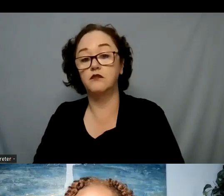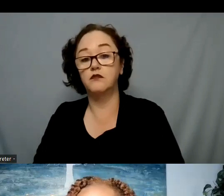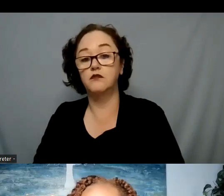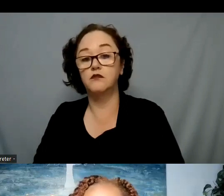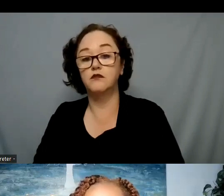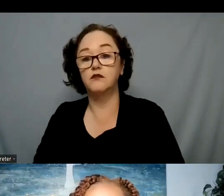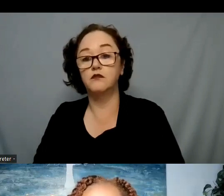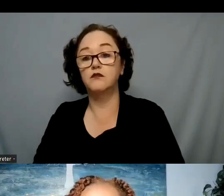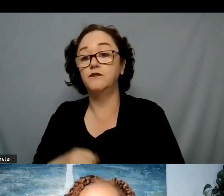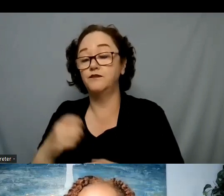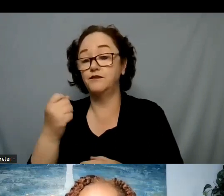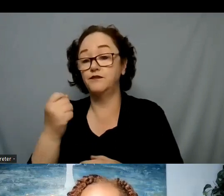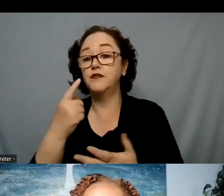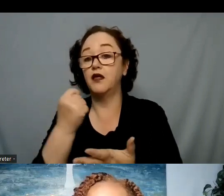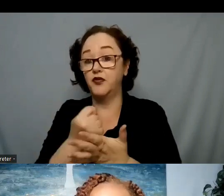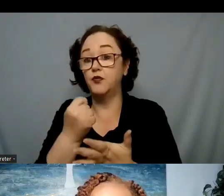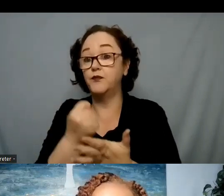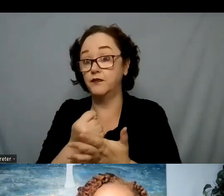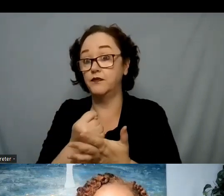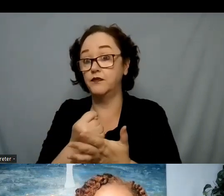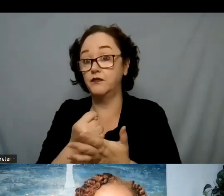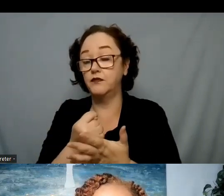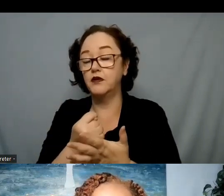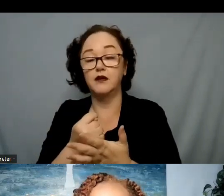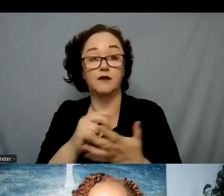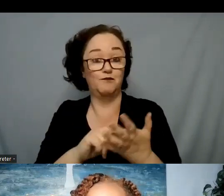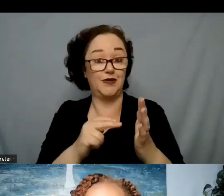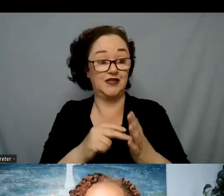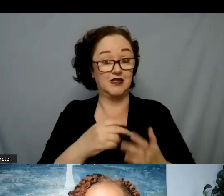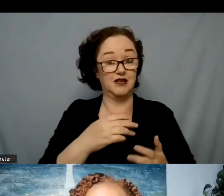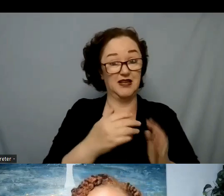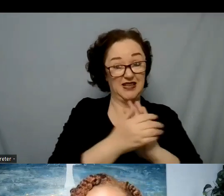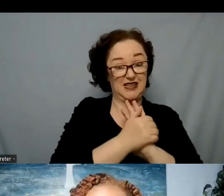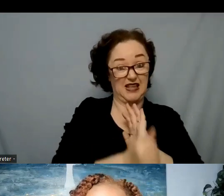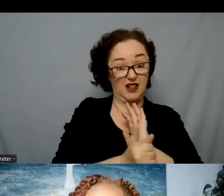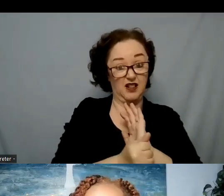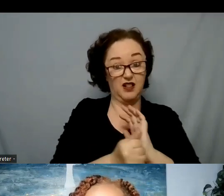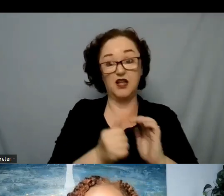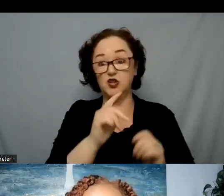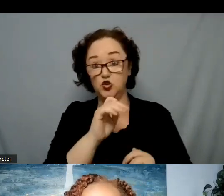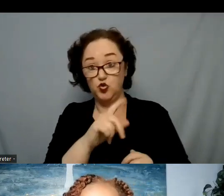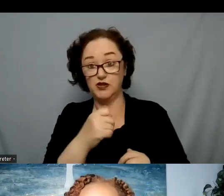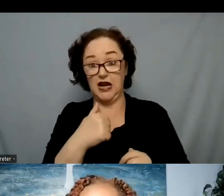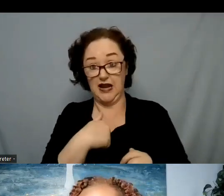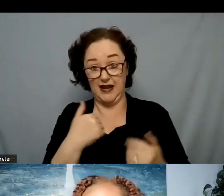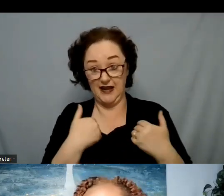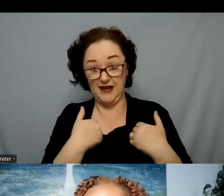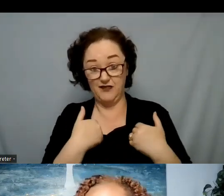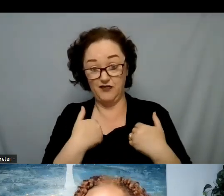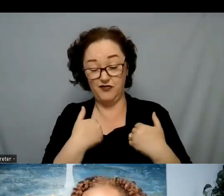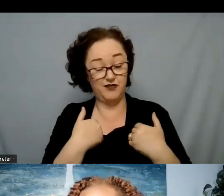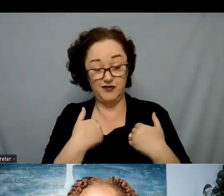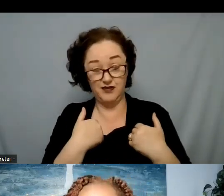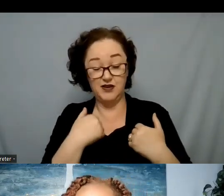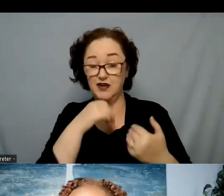therapy that it's really when the skills and tools I have are no longer working and I need some extra help